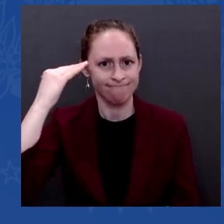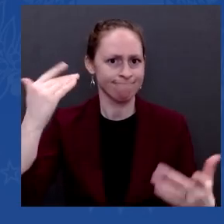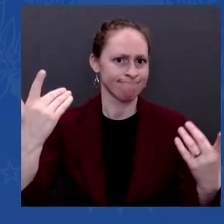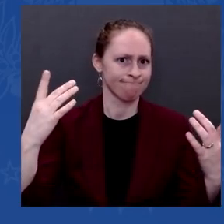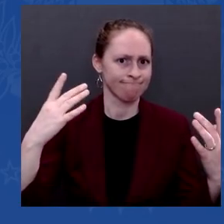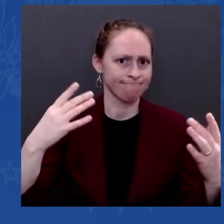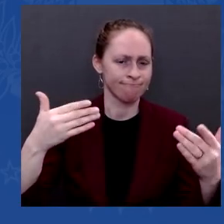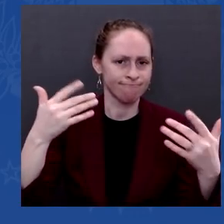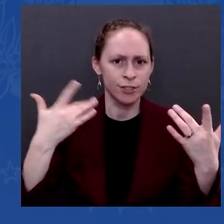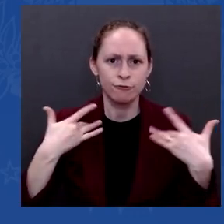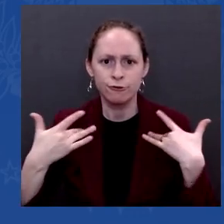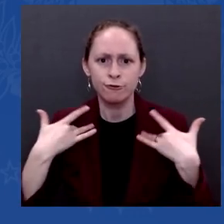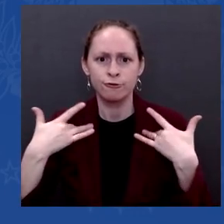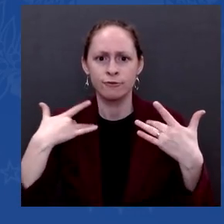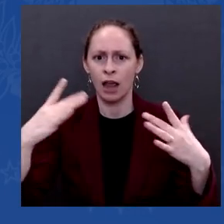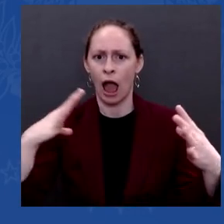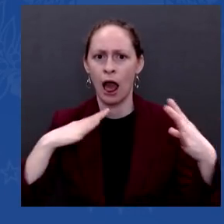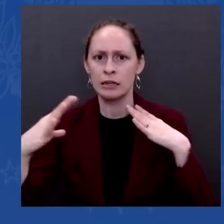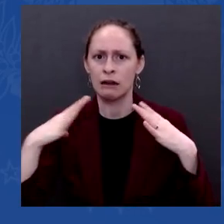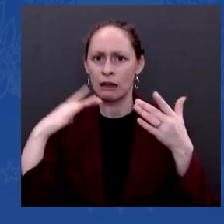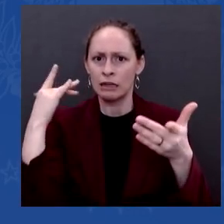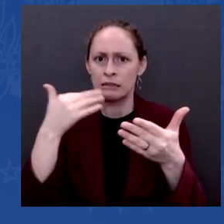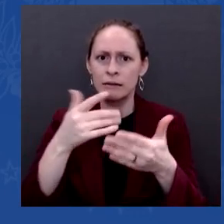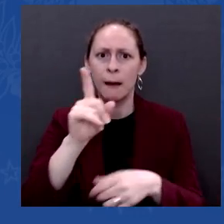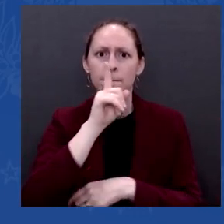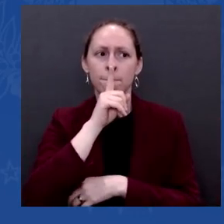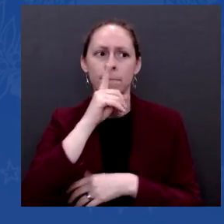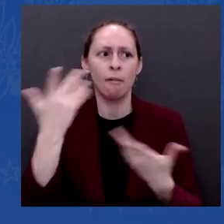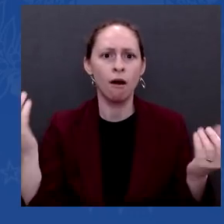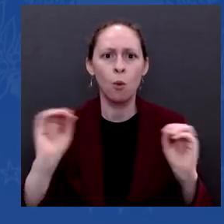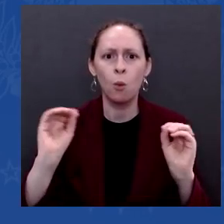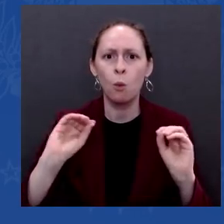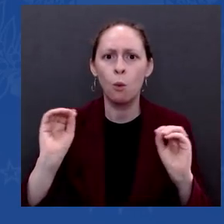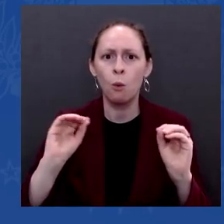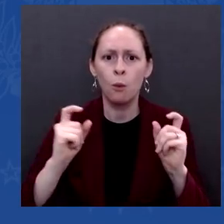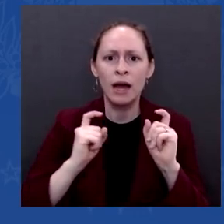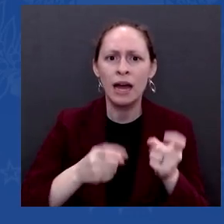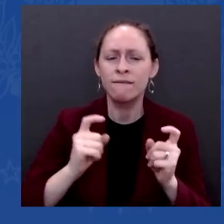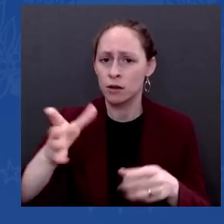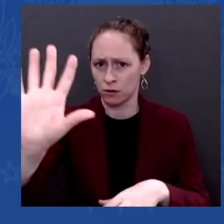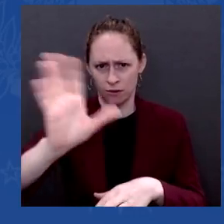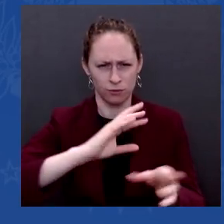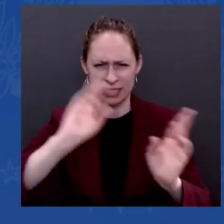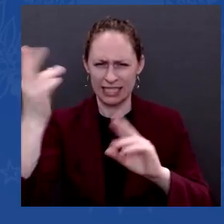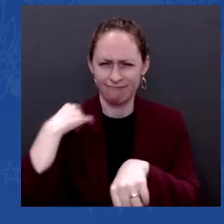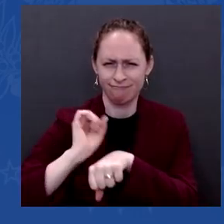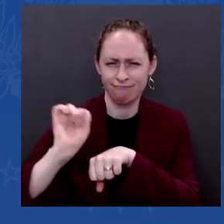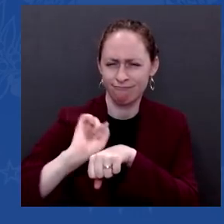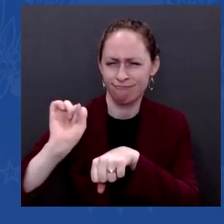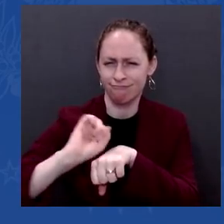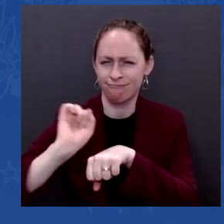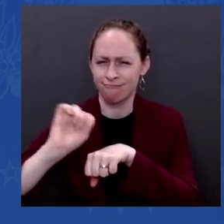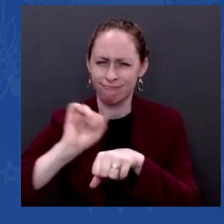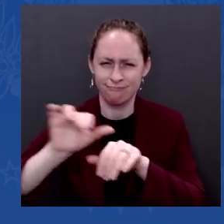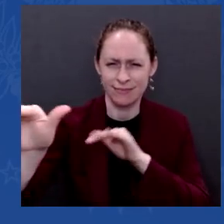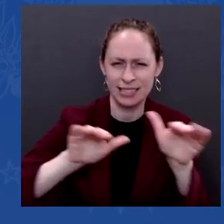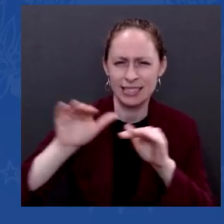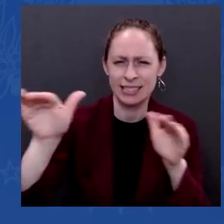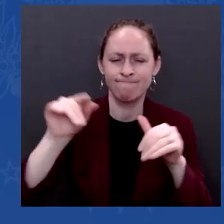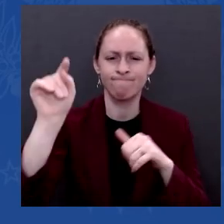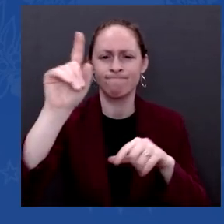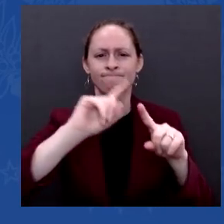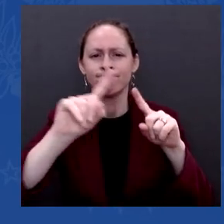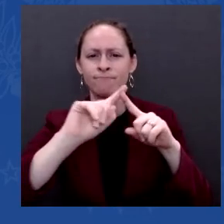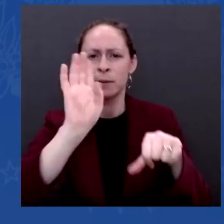and labor. And that much-predicted crisis did not occur. Ninety-nine percent of the packages were delivered on time,